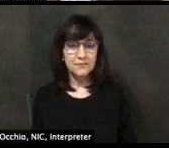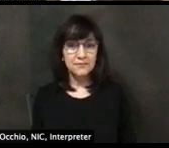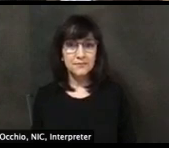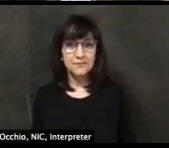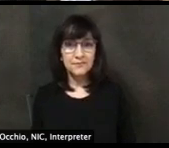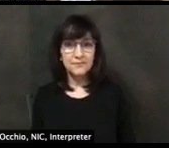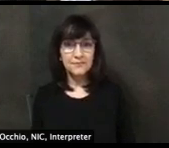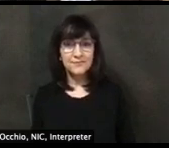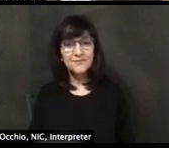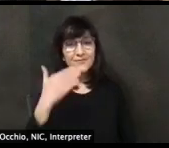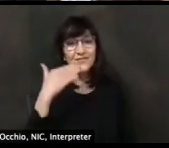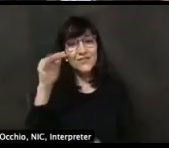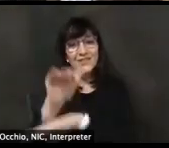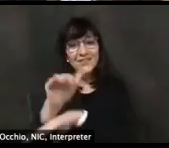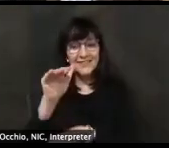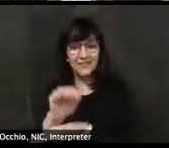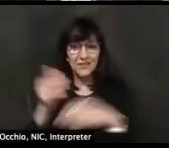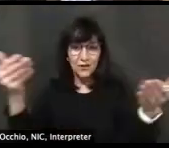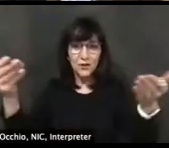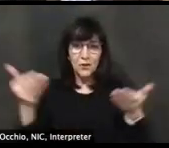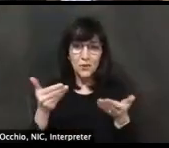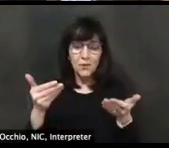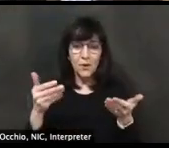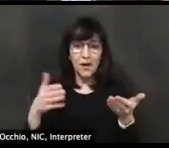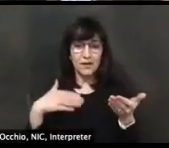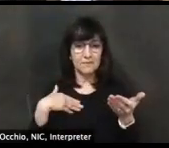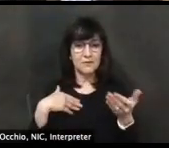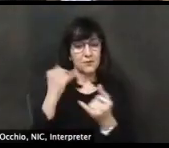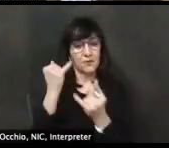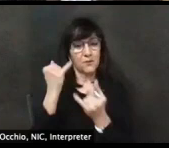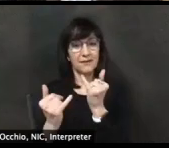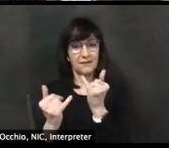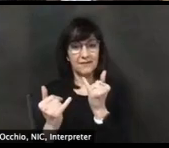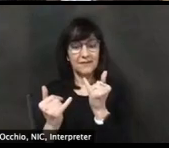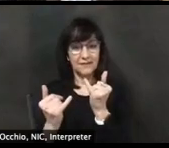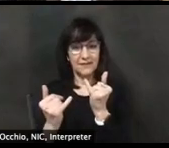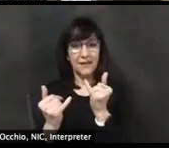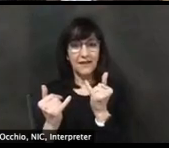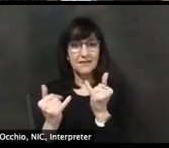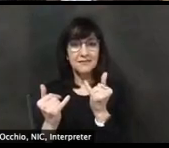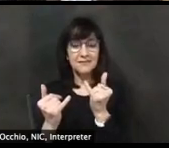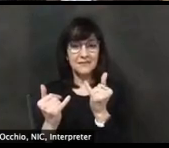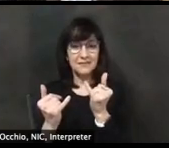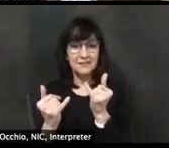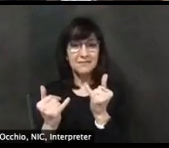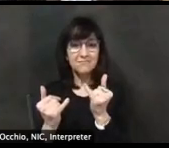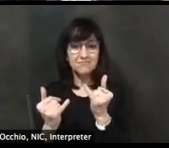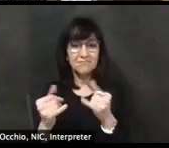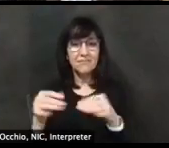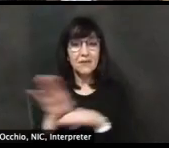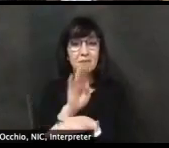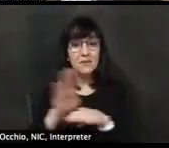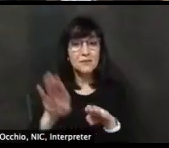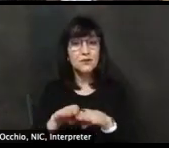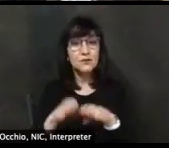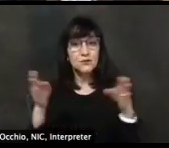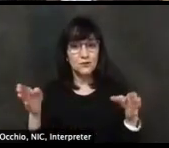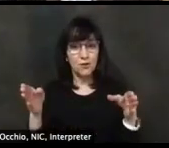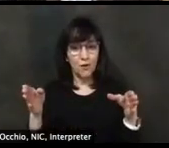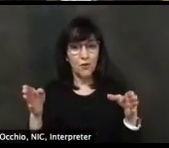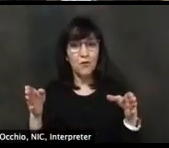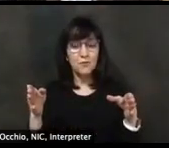Good evening and welcome to our final recovery town hall hosted by our Lieutenant Governor Bethany Hall-Long.